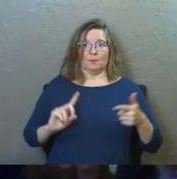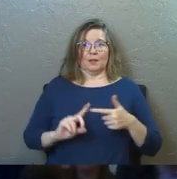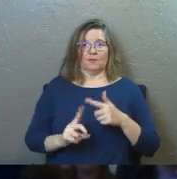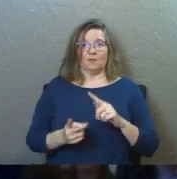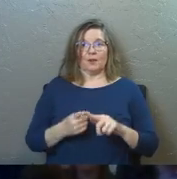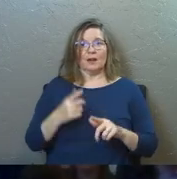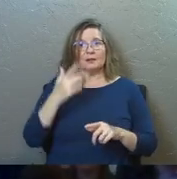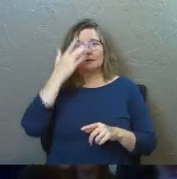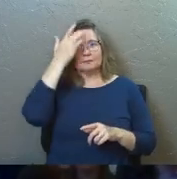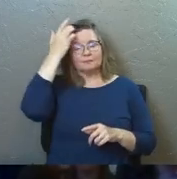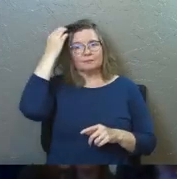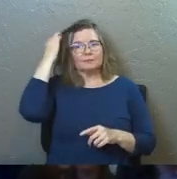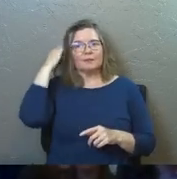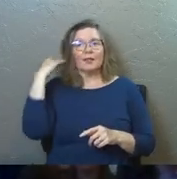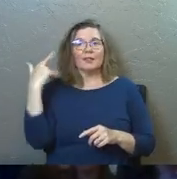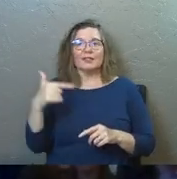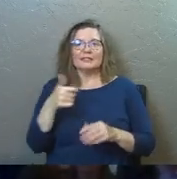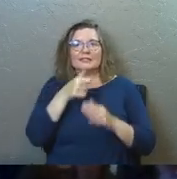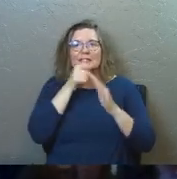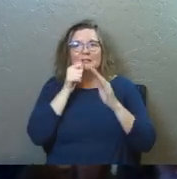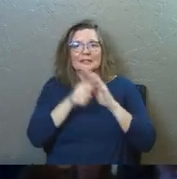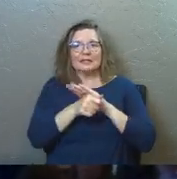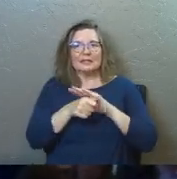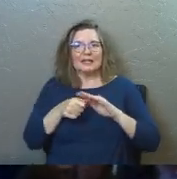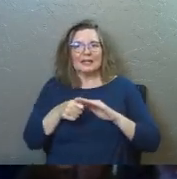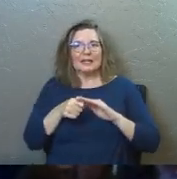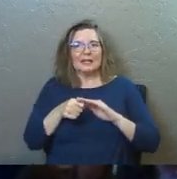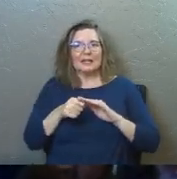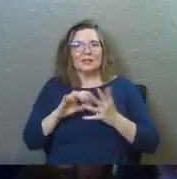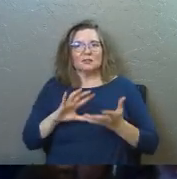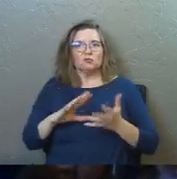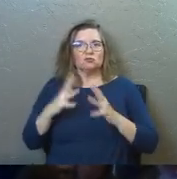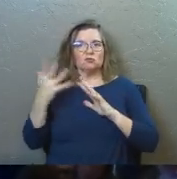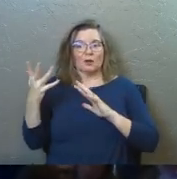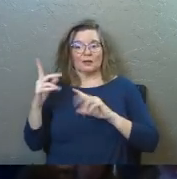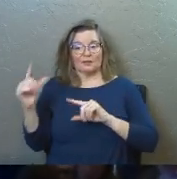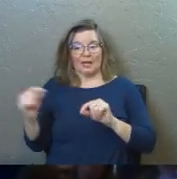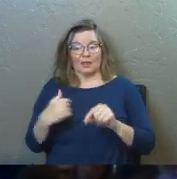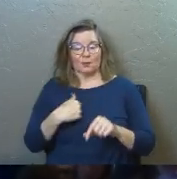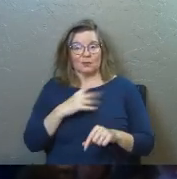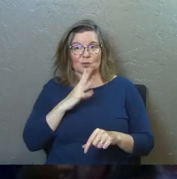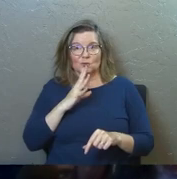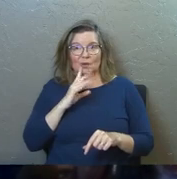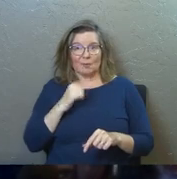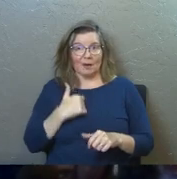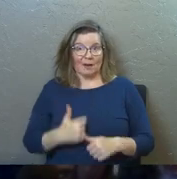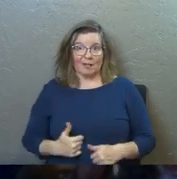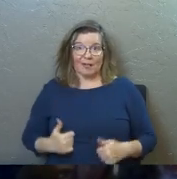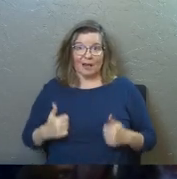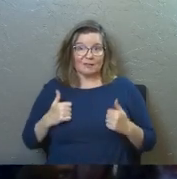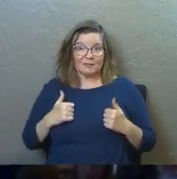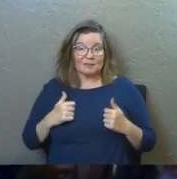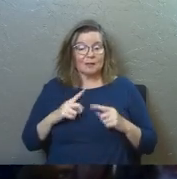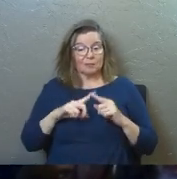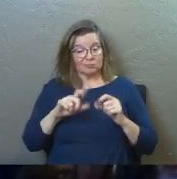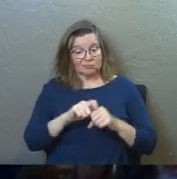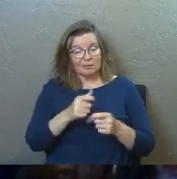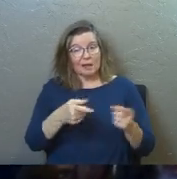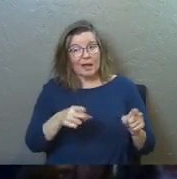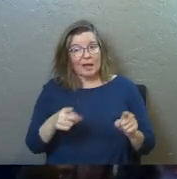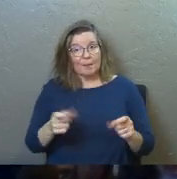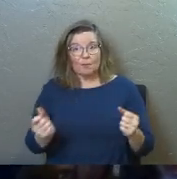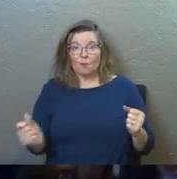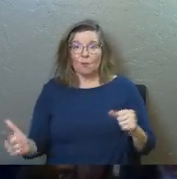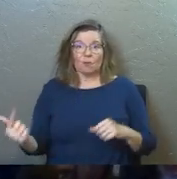And see, this is the hidden destructiveness of gossip that we don't talk about in our lives, but it's happening